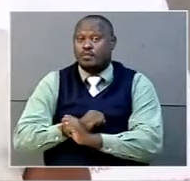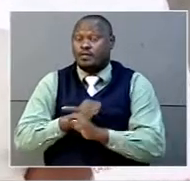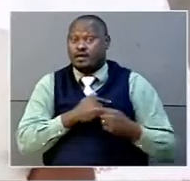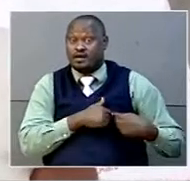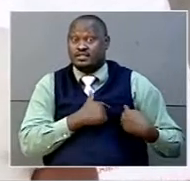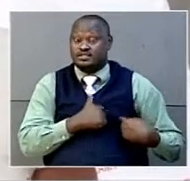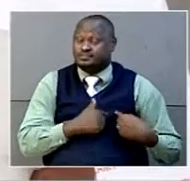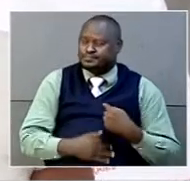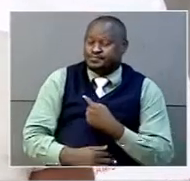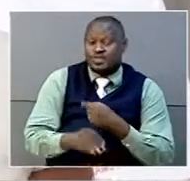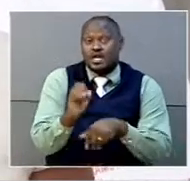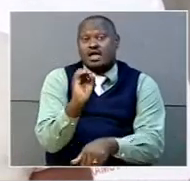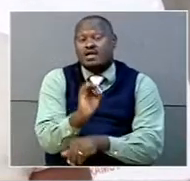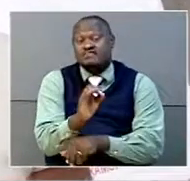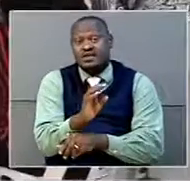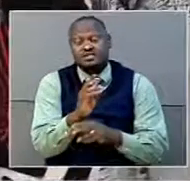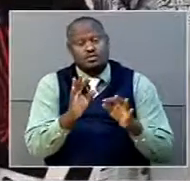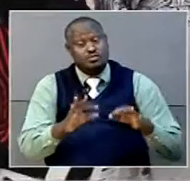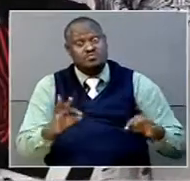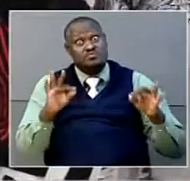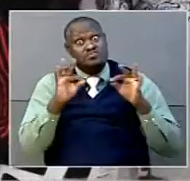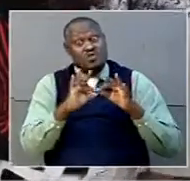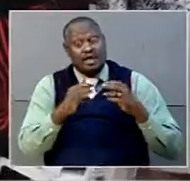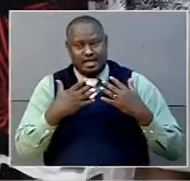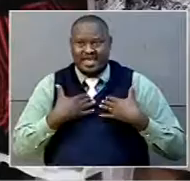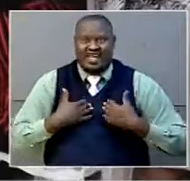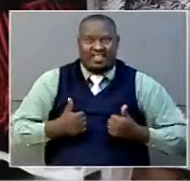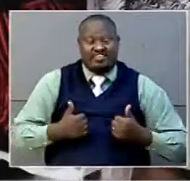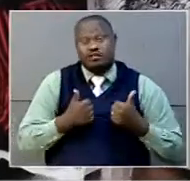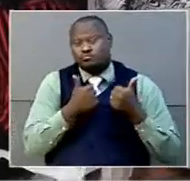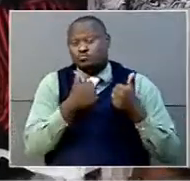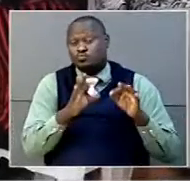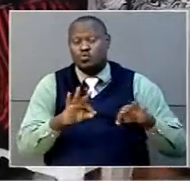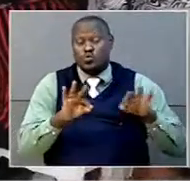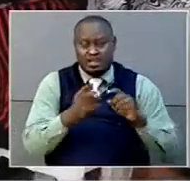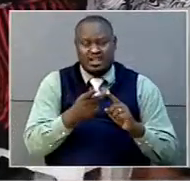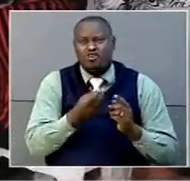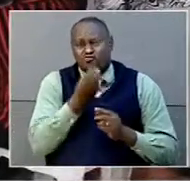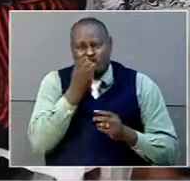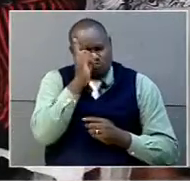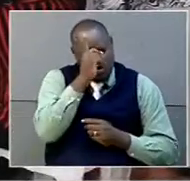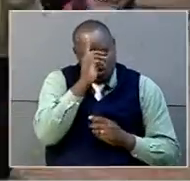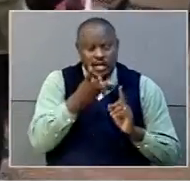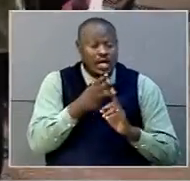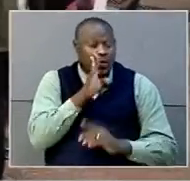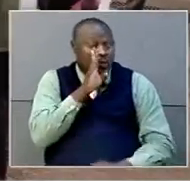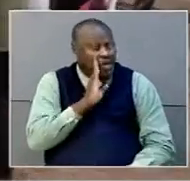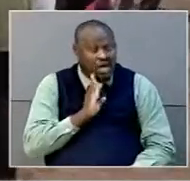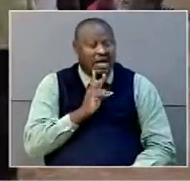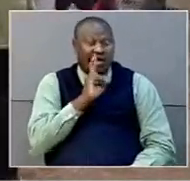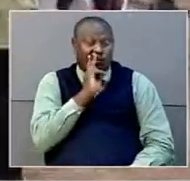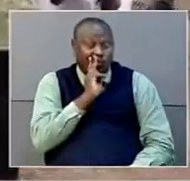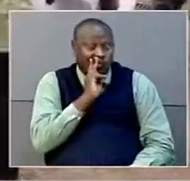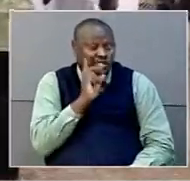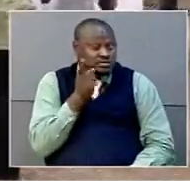into what we call healthy lifestyle behaviors like our diets, alcohol and smoking which is a big problem currently